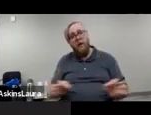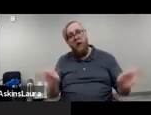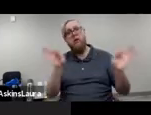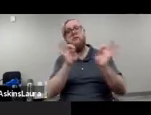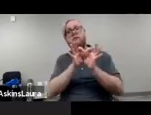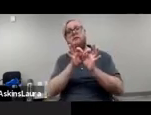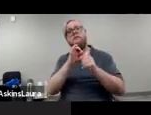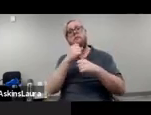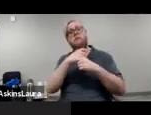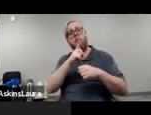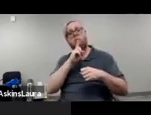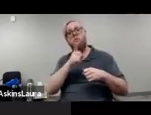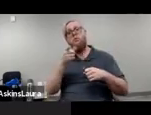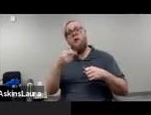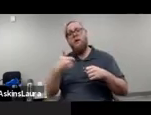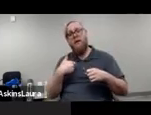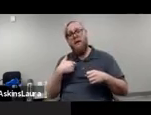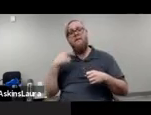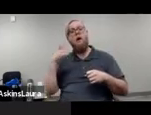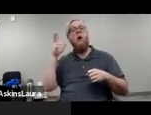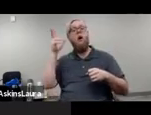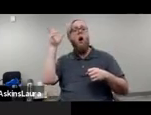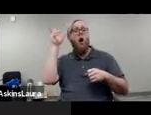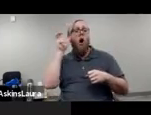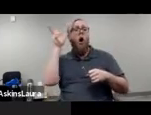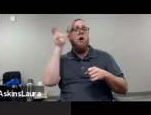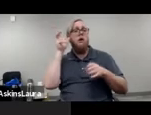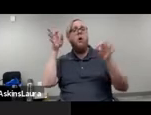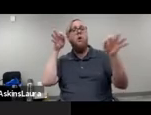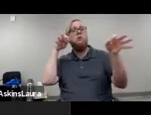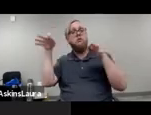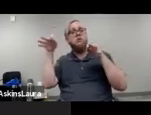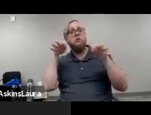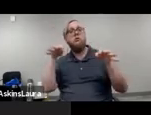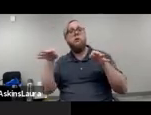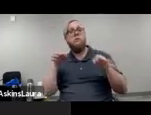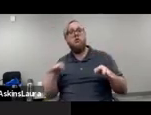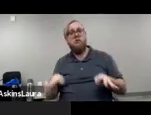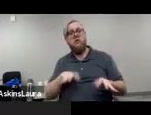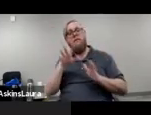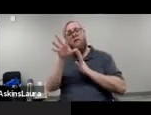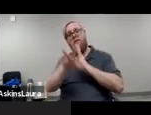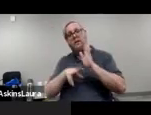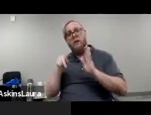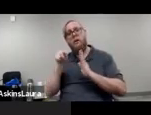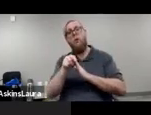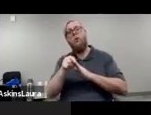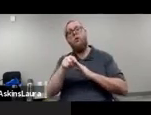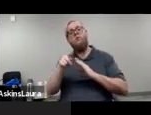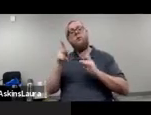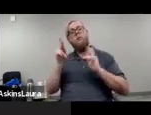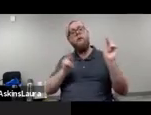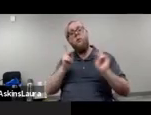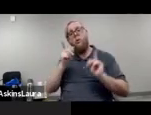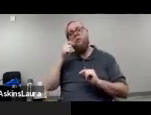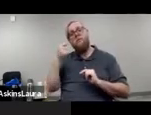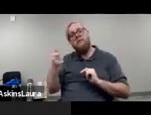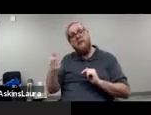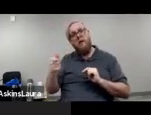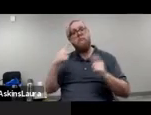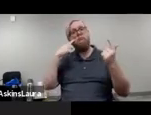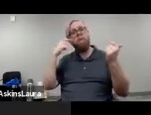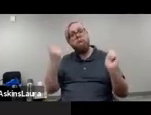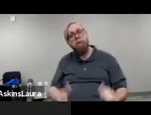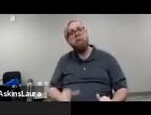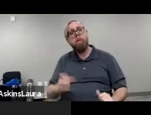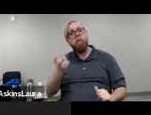important to have audio description for videos that people who are blind or low vision